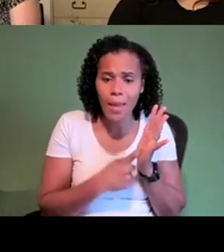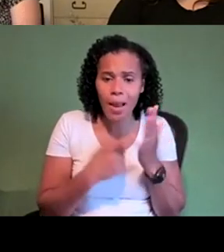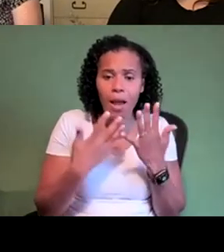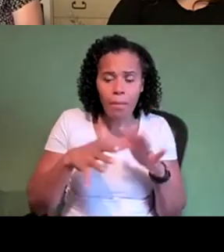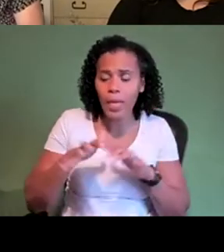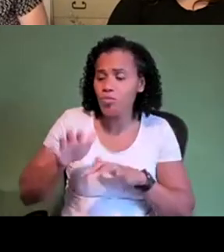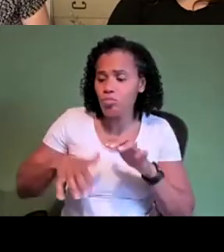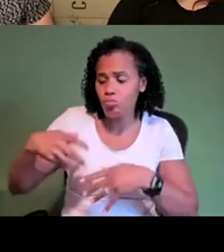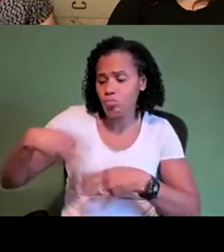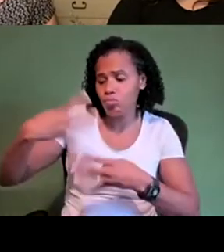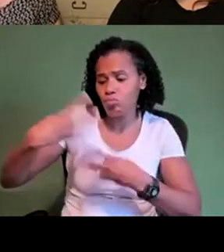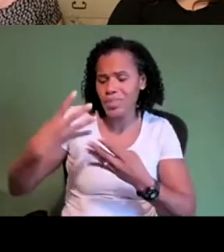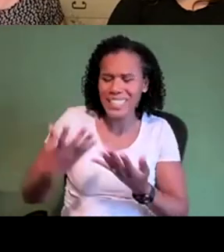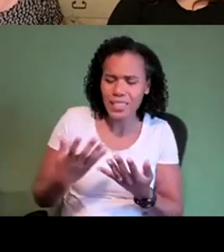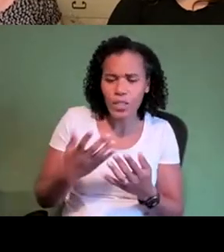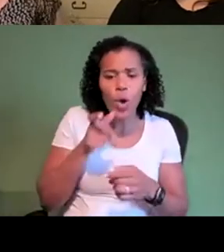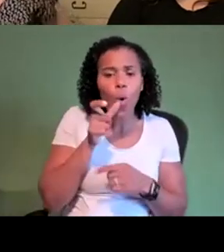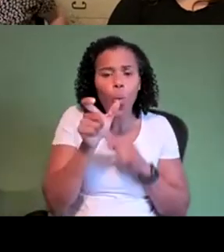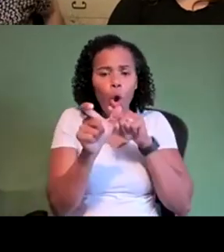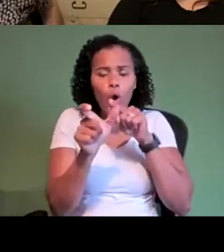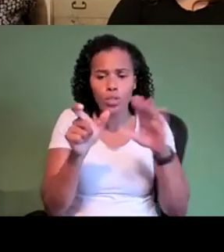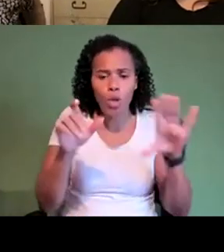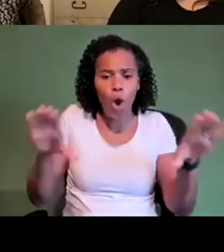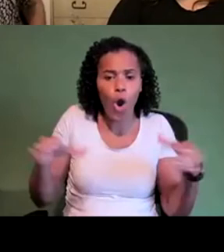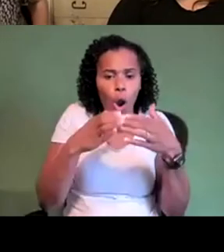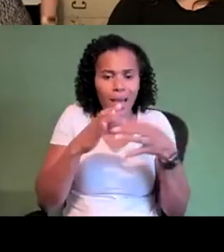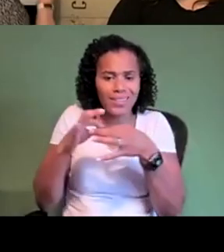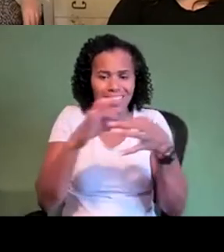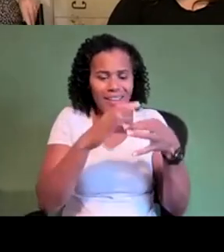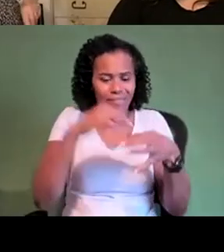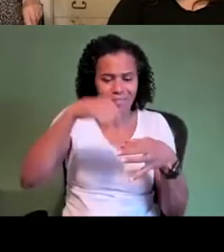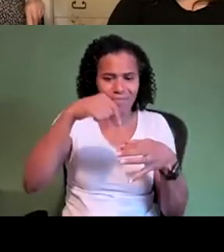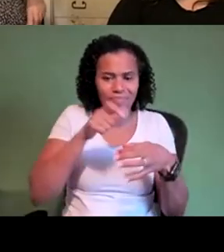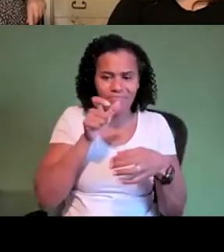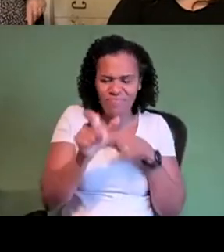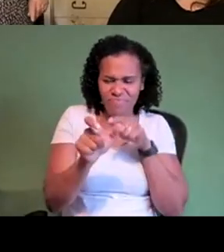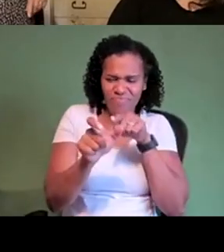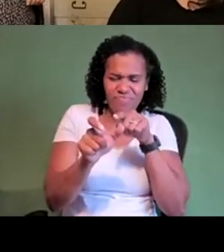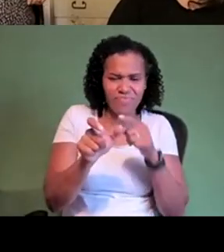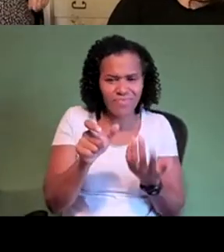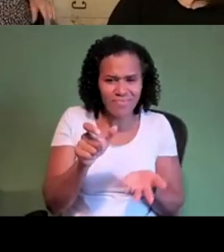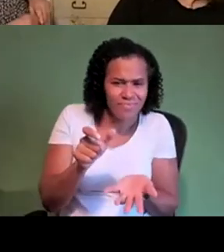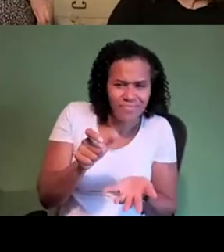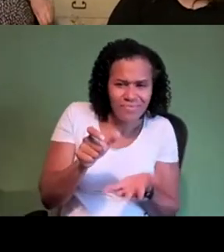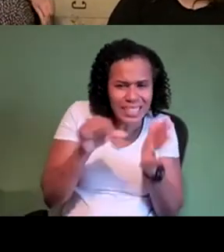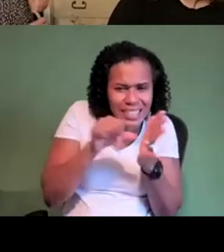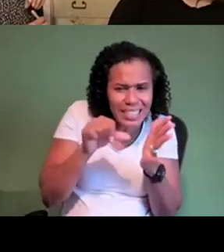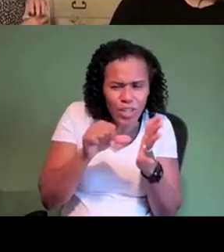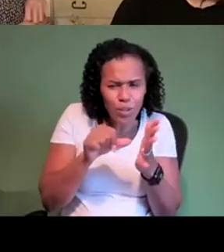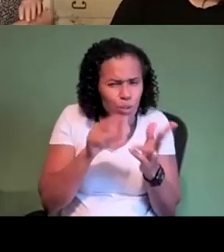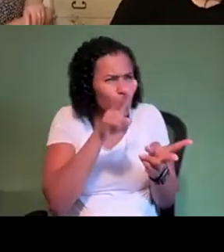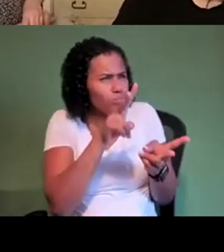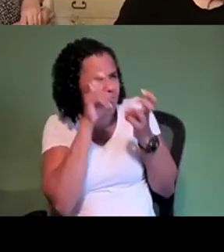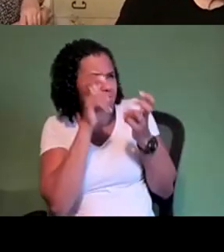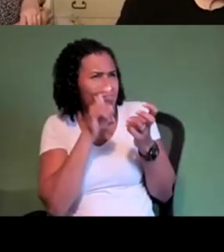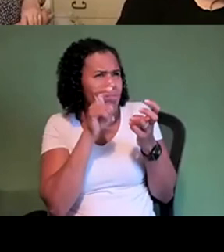a problem with the word collective it can mean what you want it to mean better to explain how you work together not just use the words we are